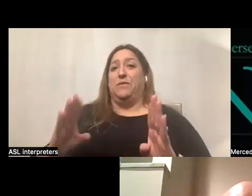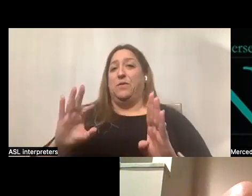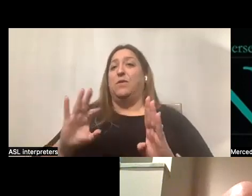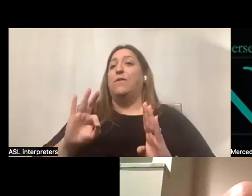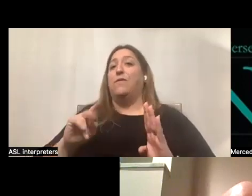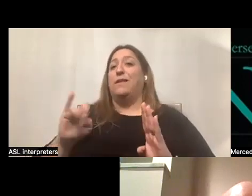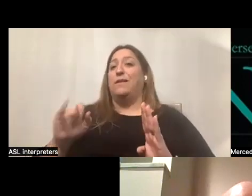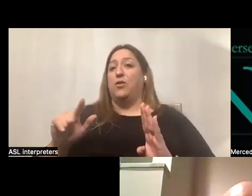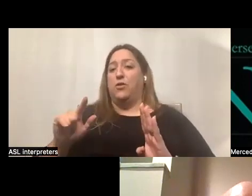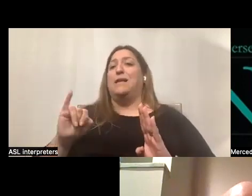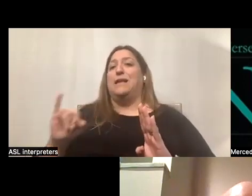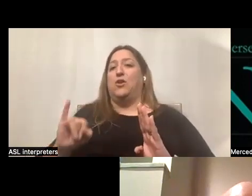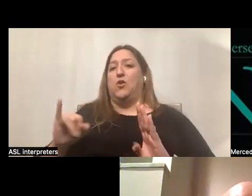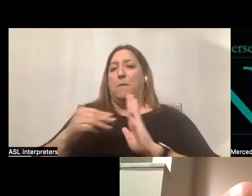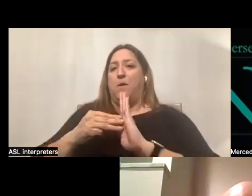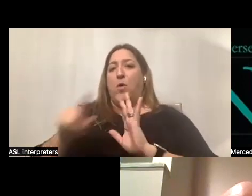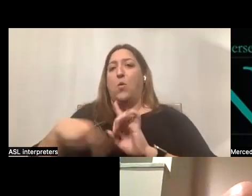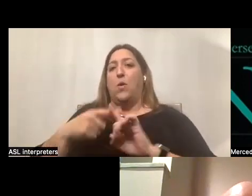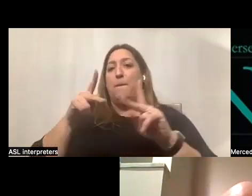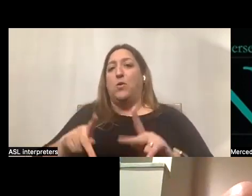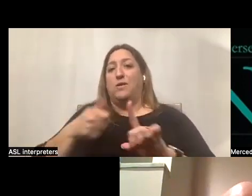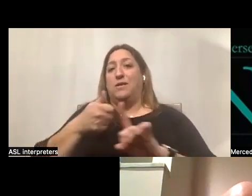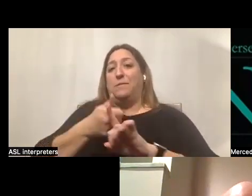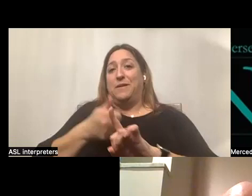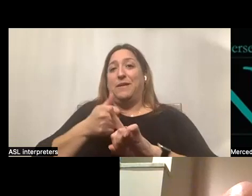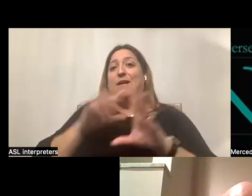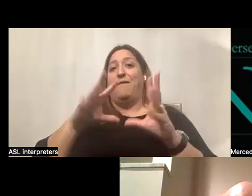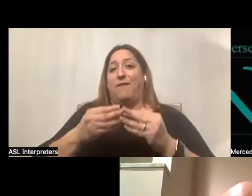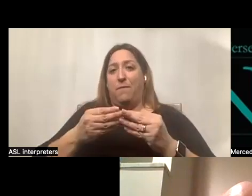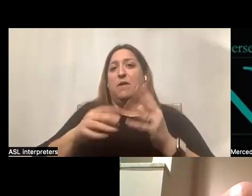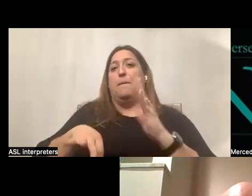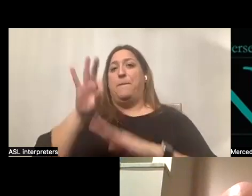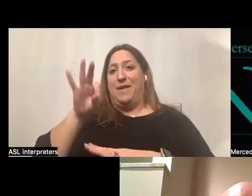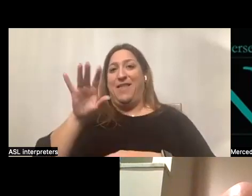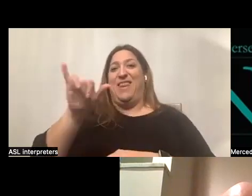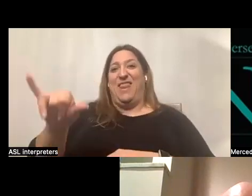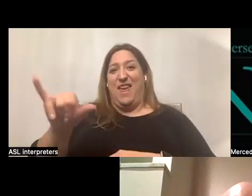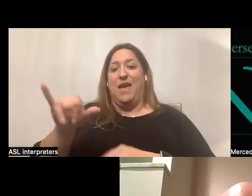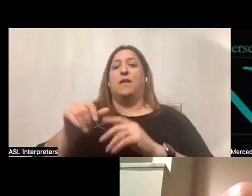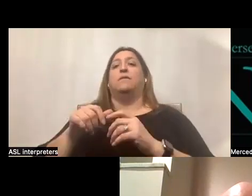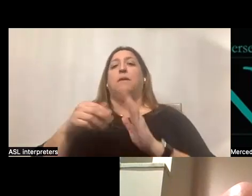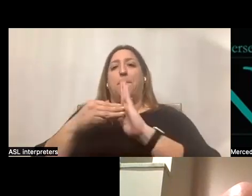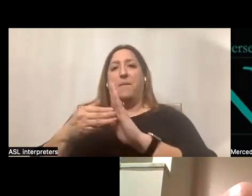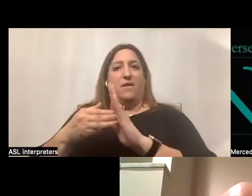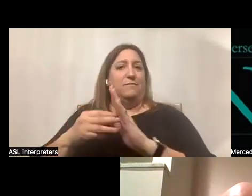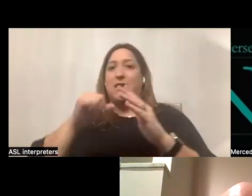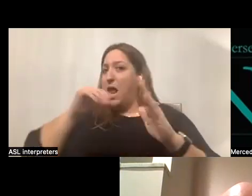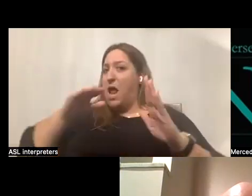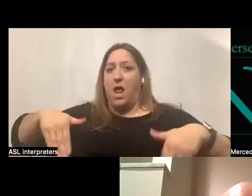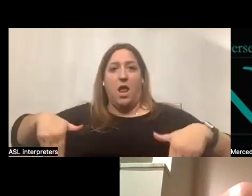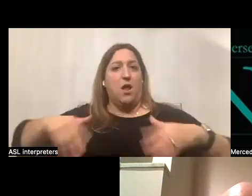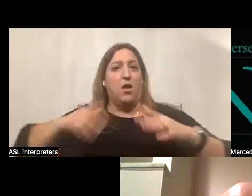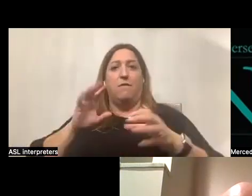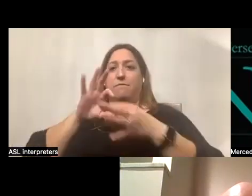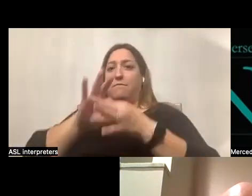model. When an individual and their family chooses agency of choice as their fiscal intermediary model and are not already a part of the agency of